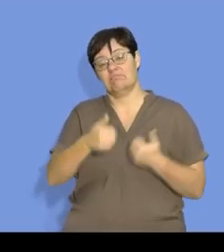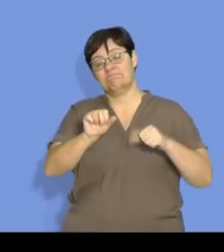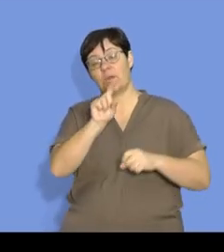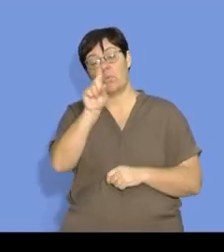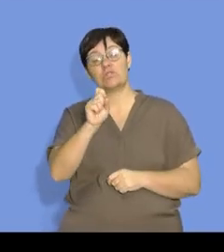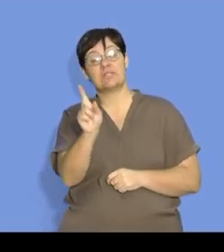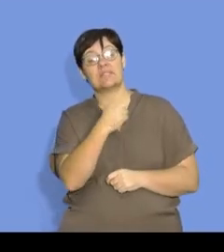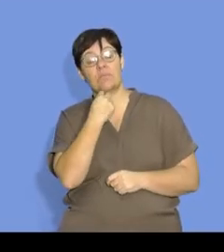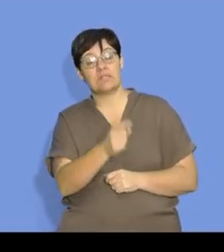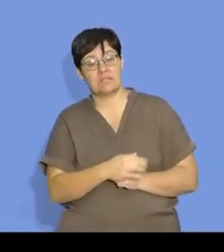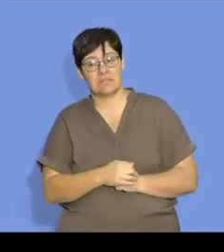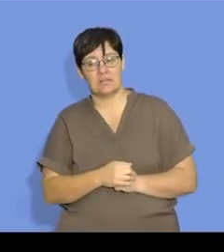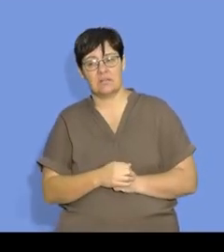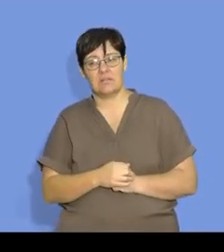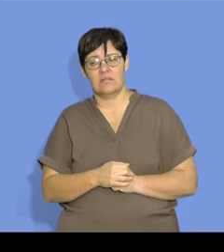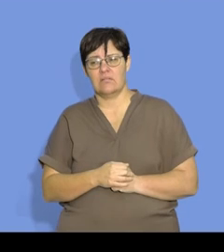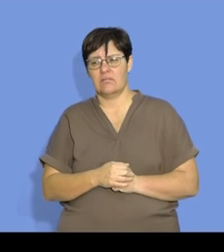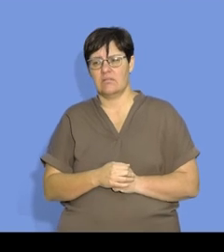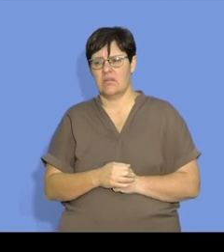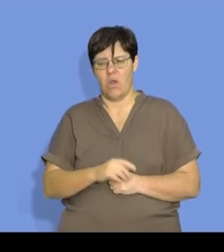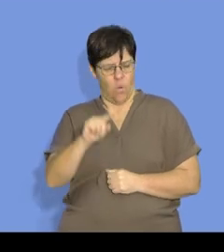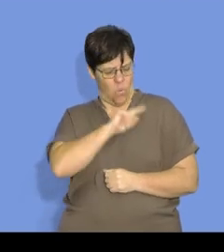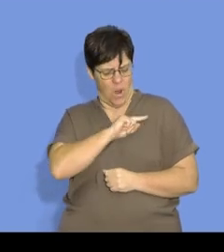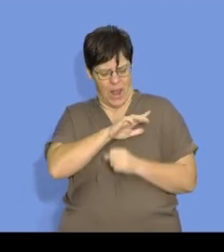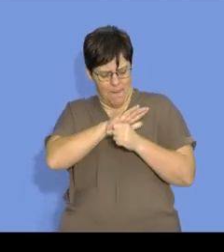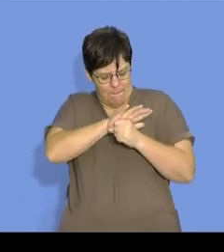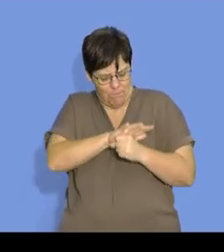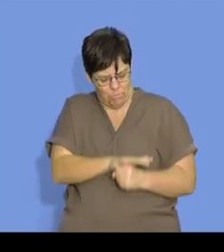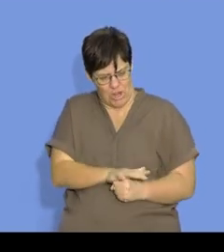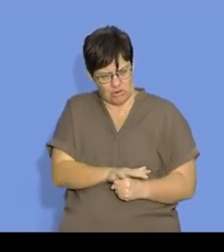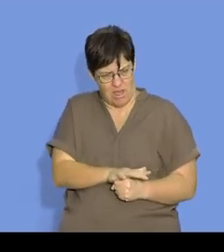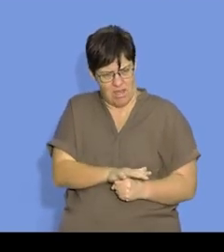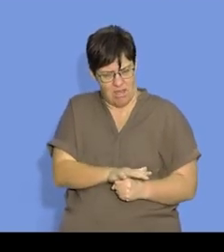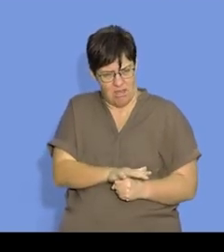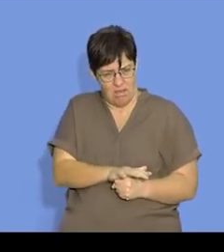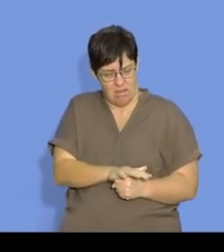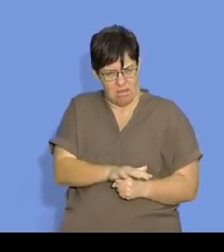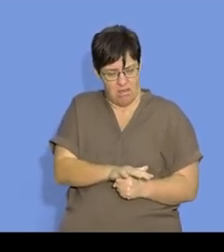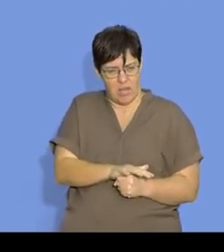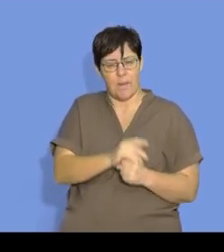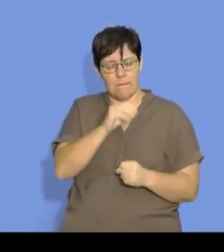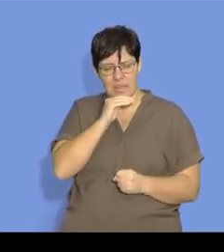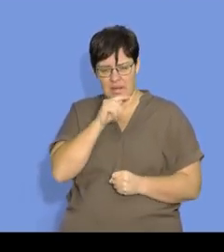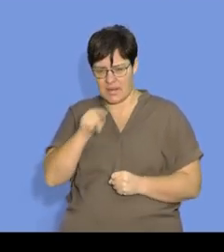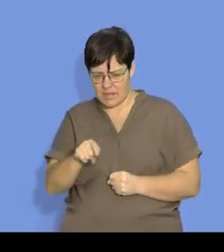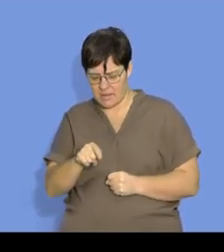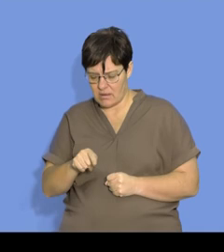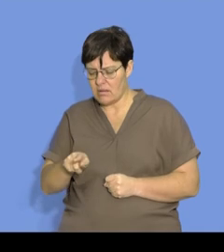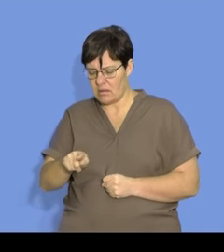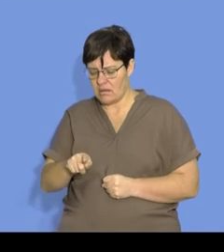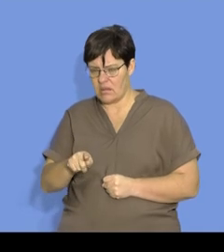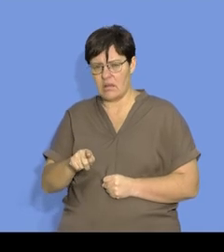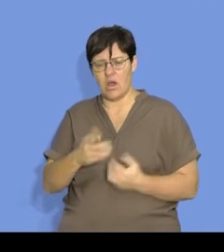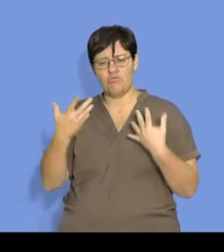look at the next question where we ask, why does an increase in pressure lead to an increased